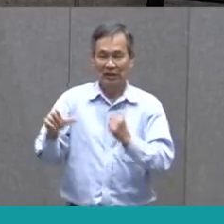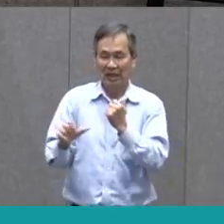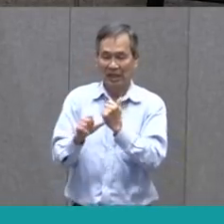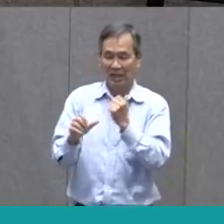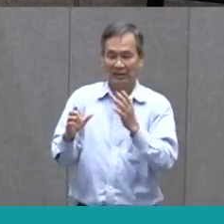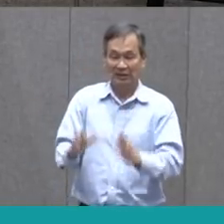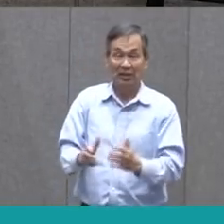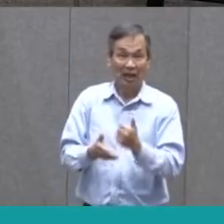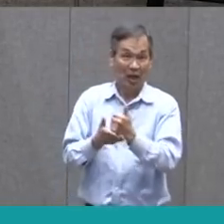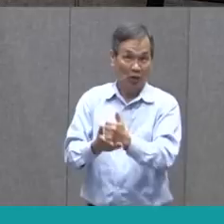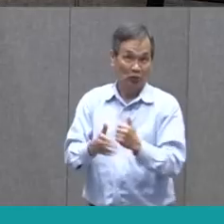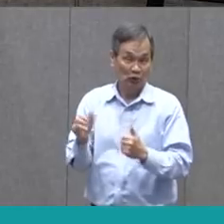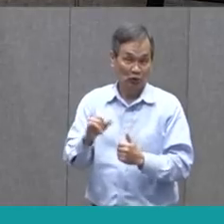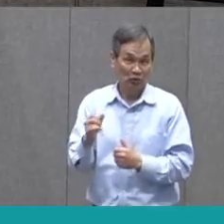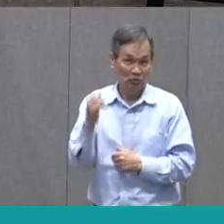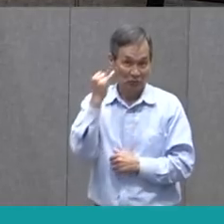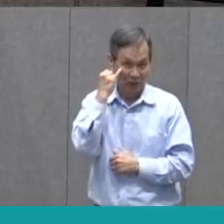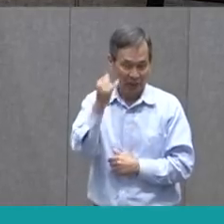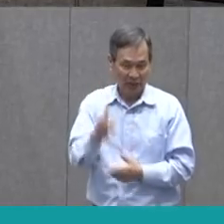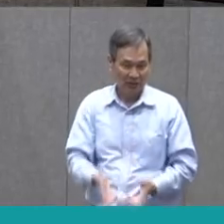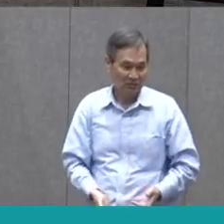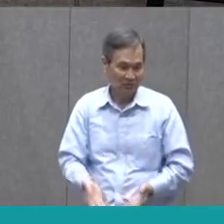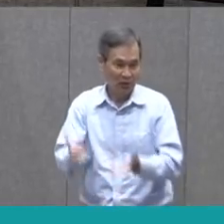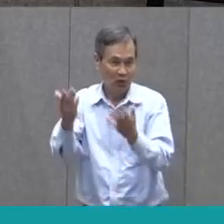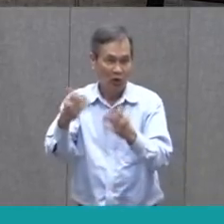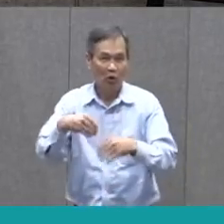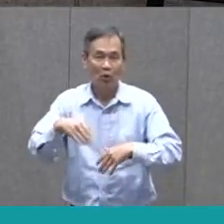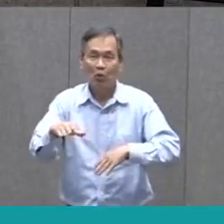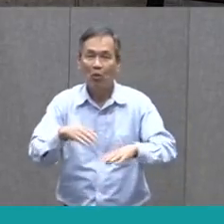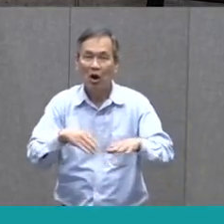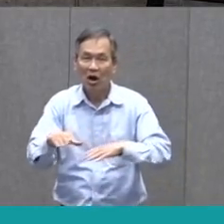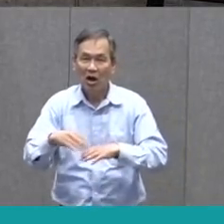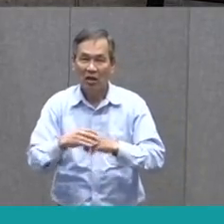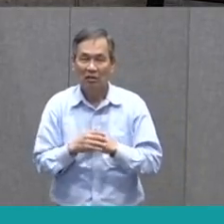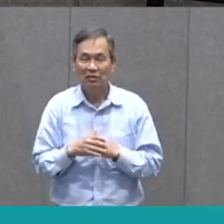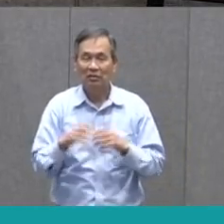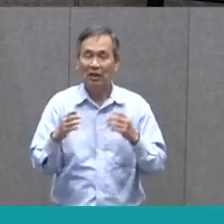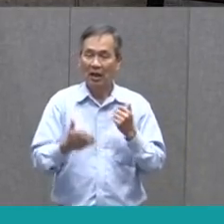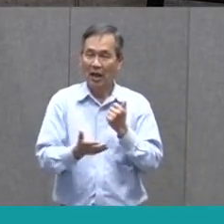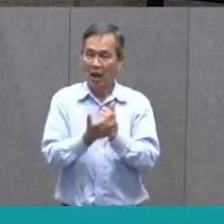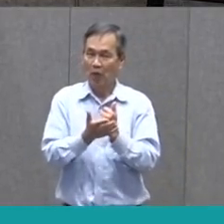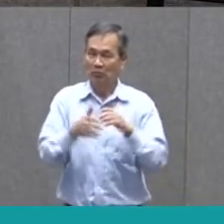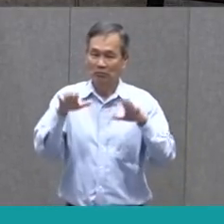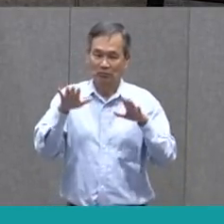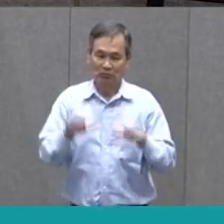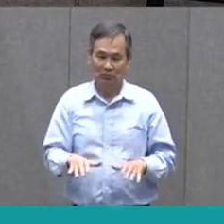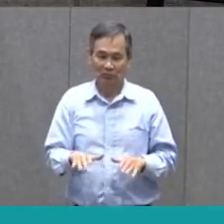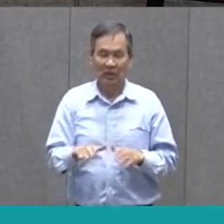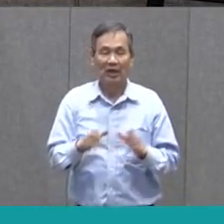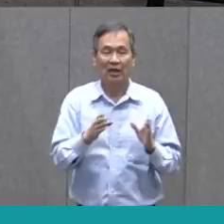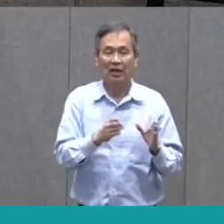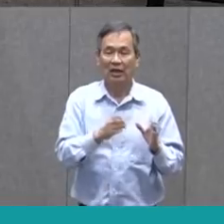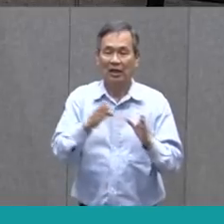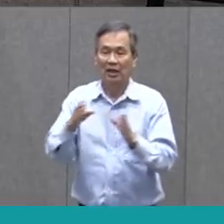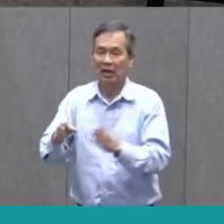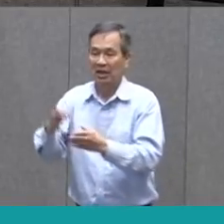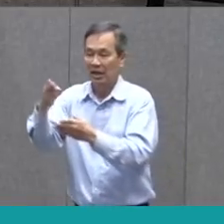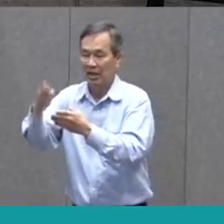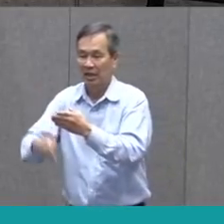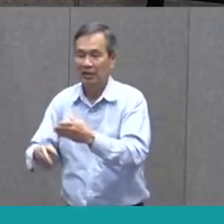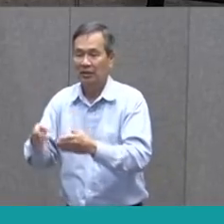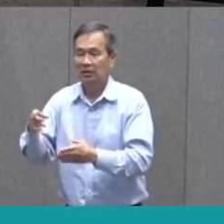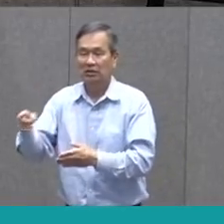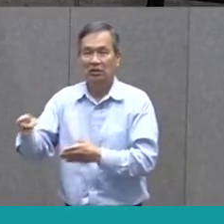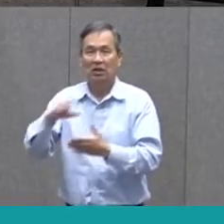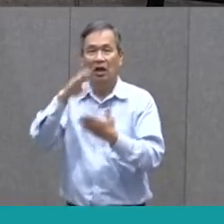assistant that suggested that they take a walk because that helped a lot. Then in the end, she found that